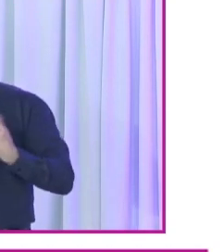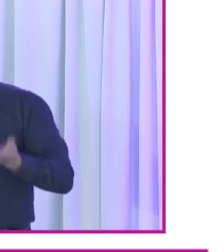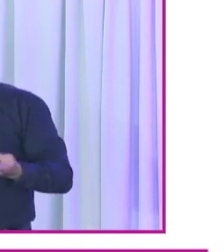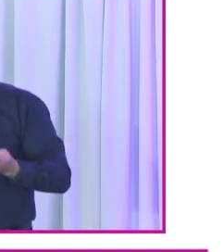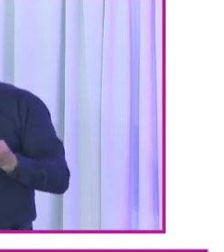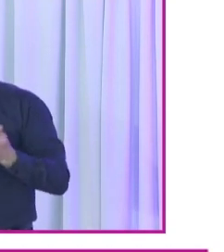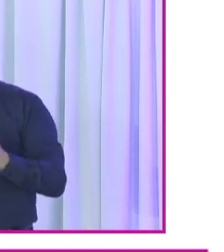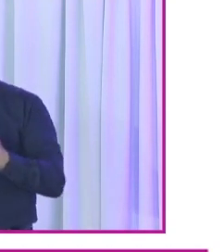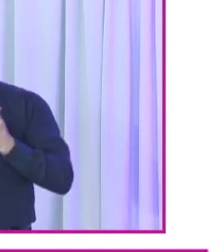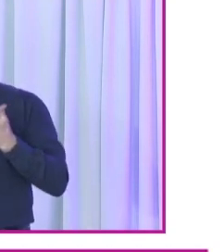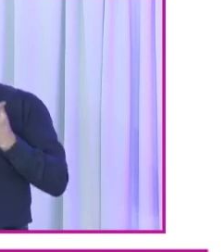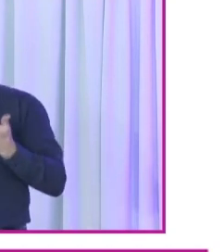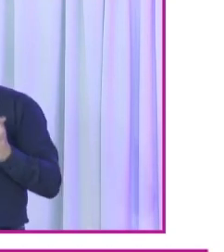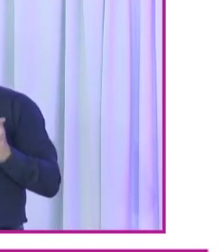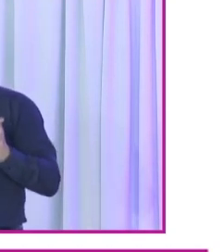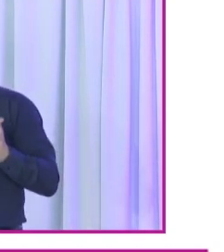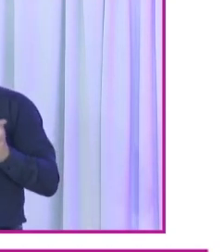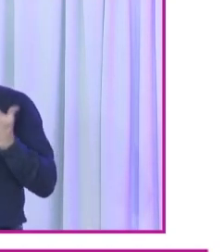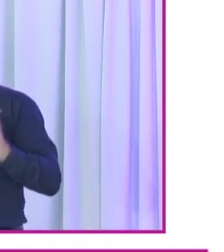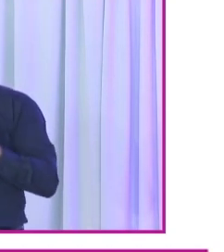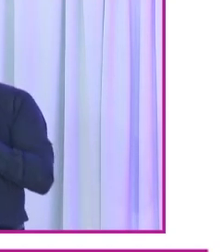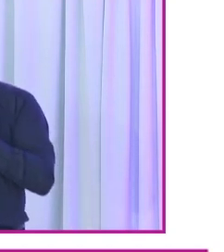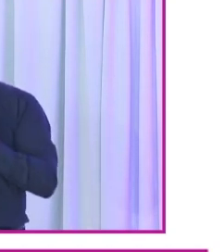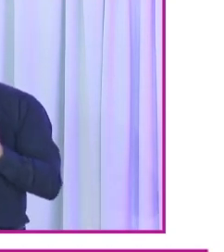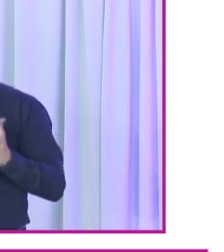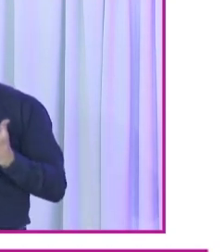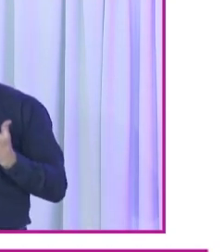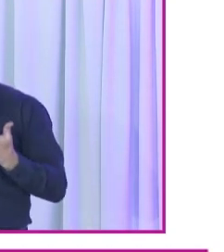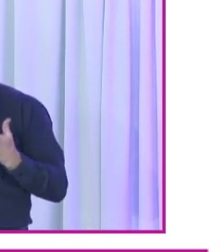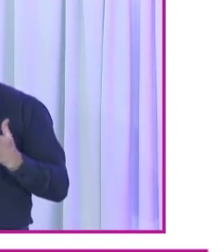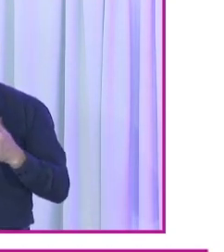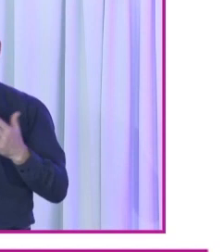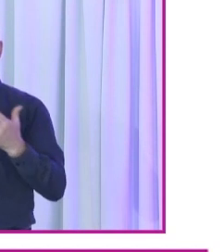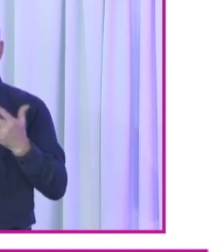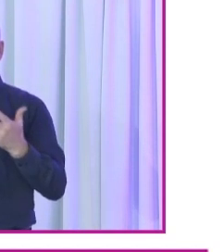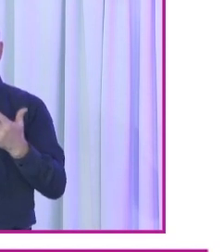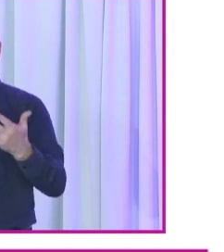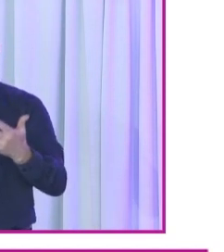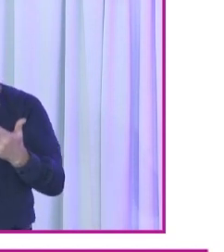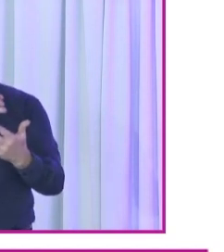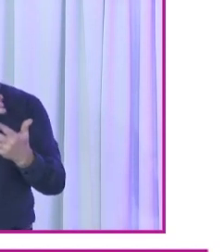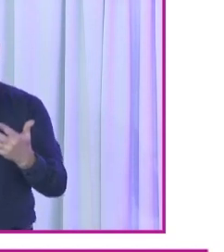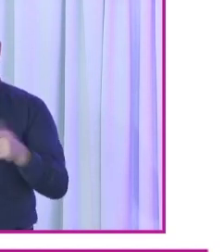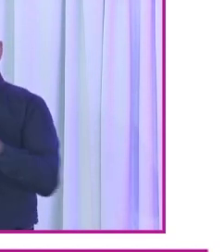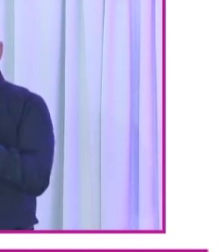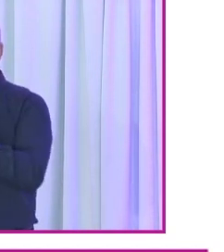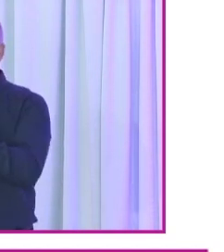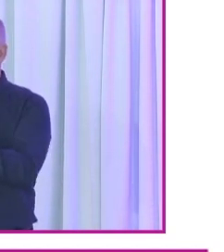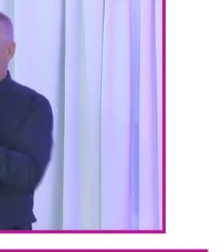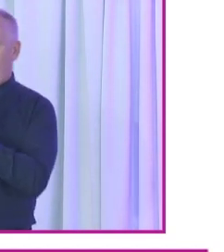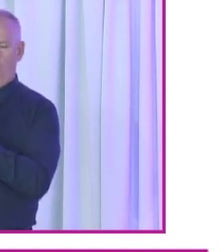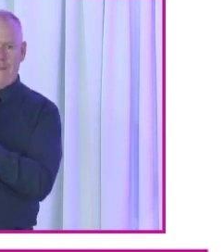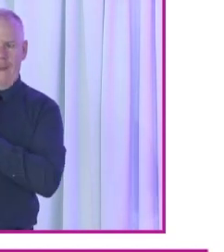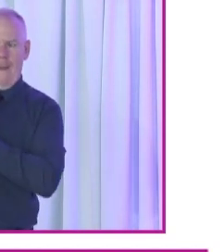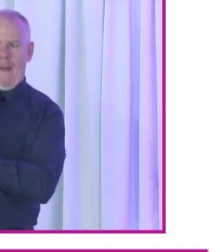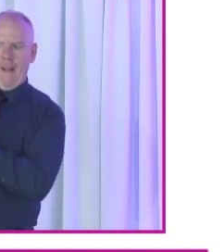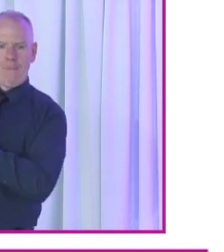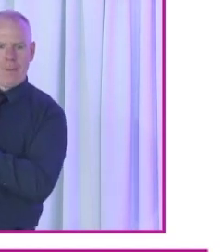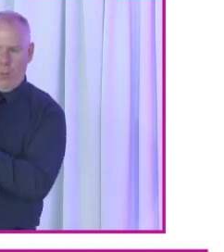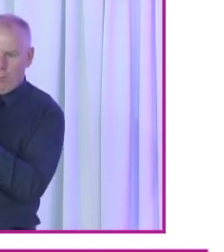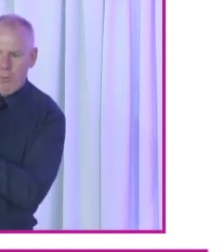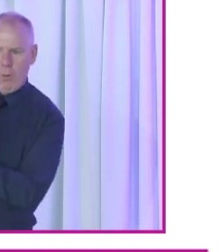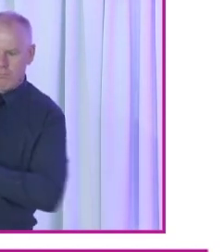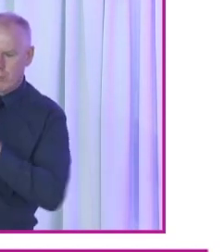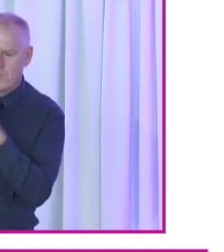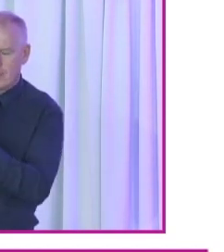support you. Because it's not good enough just to focus on the barriers. We also need to be able to focus on the enablers. What worked? What